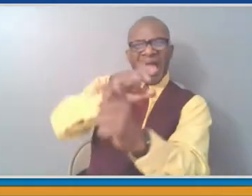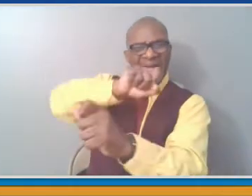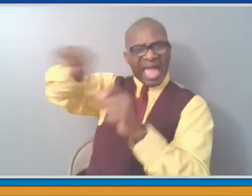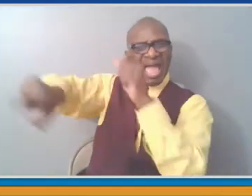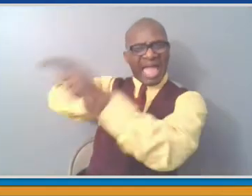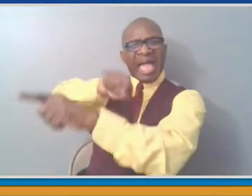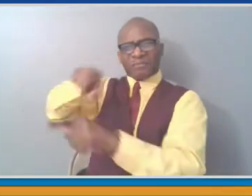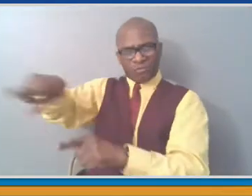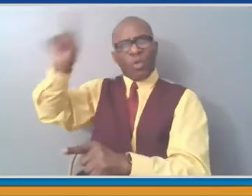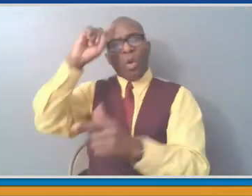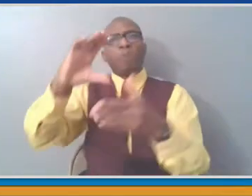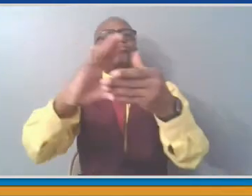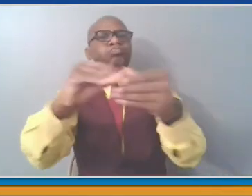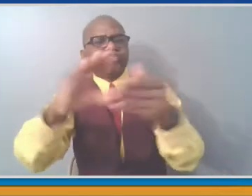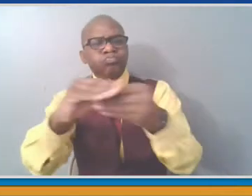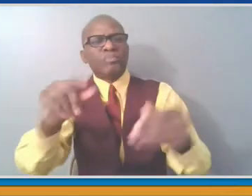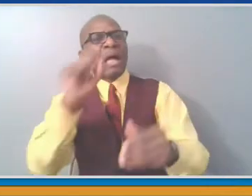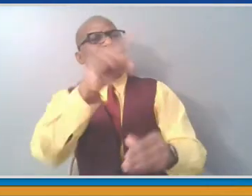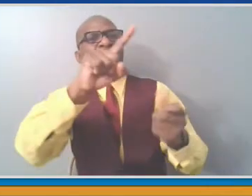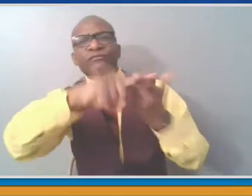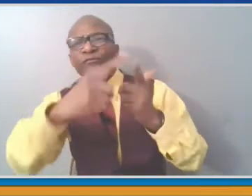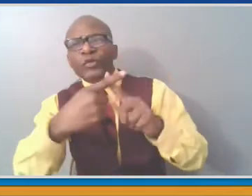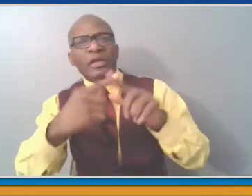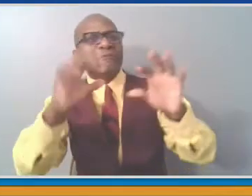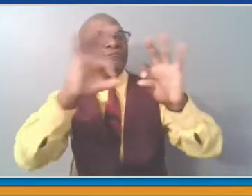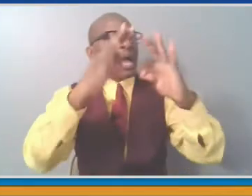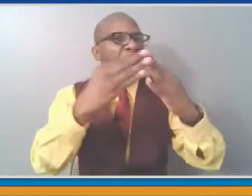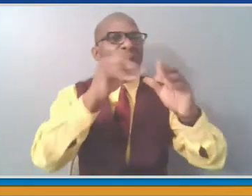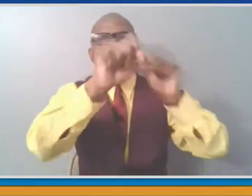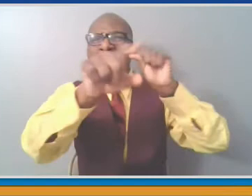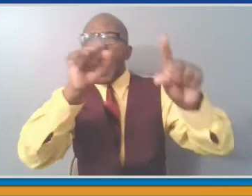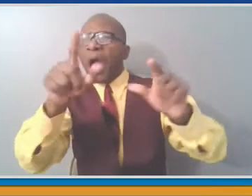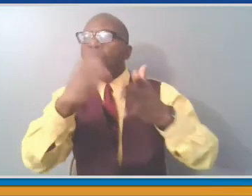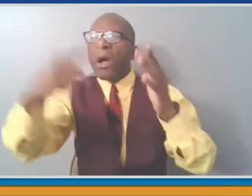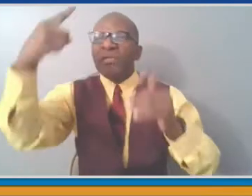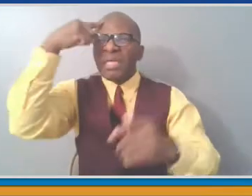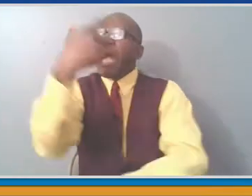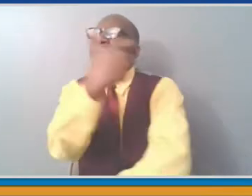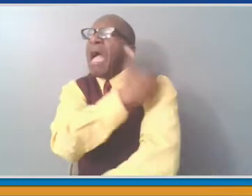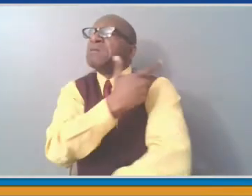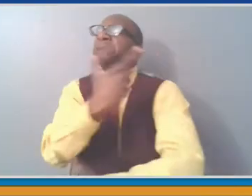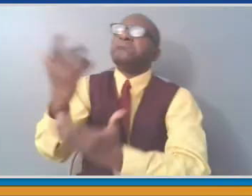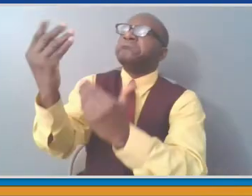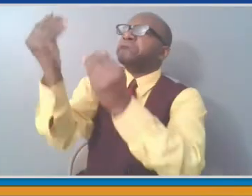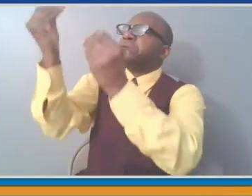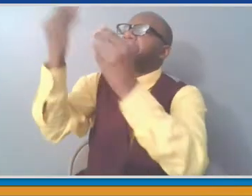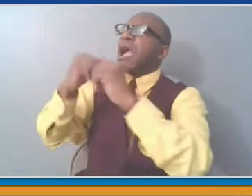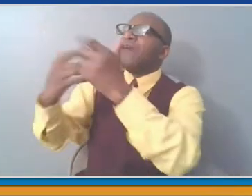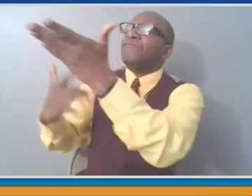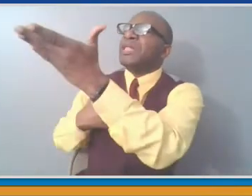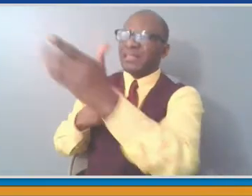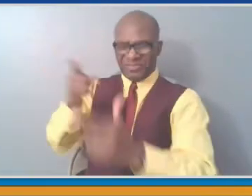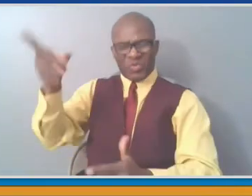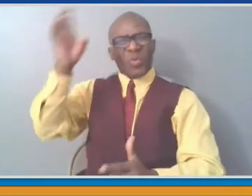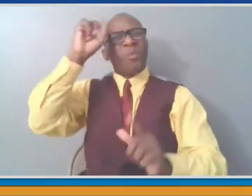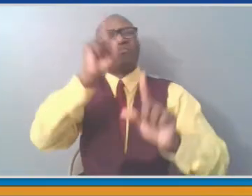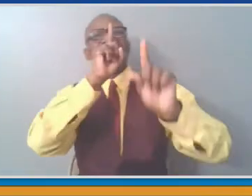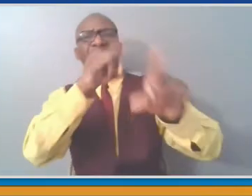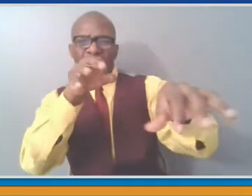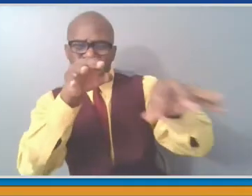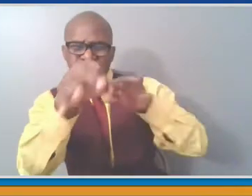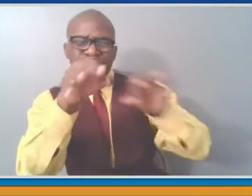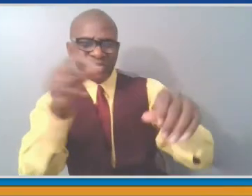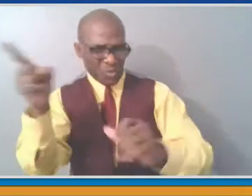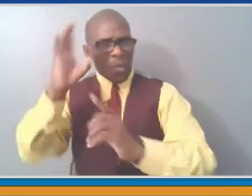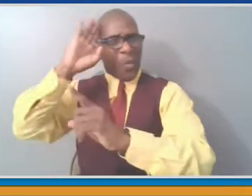relatives who themselves have gotten the vaccine and hear from them what their experience was like and the sense